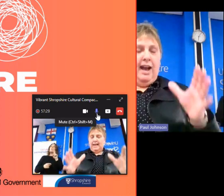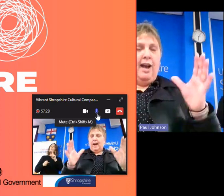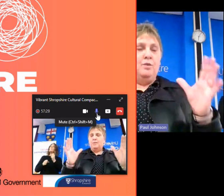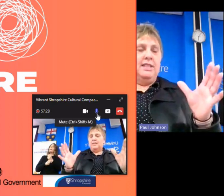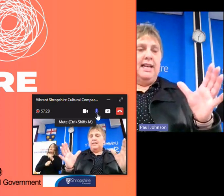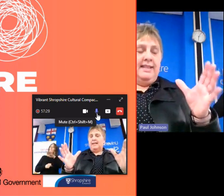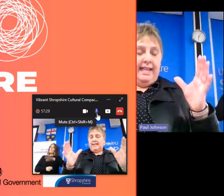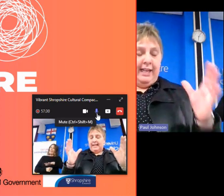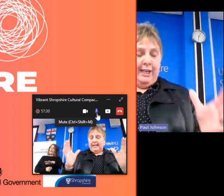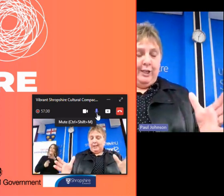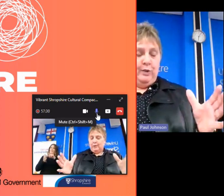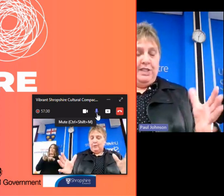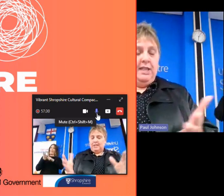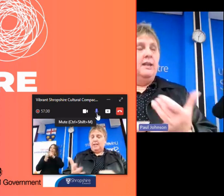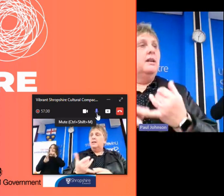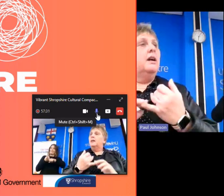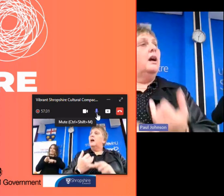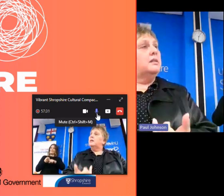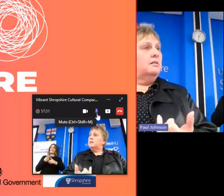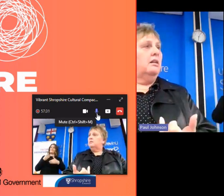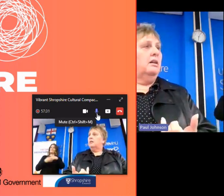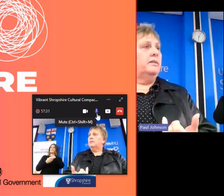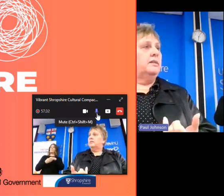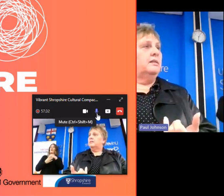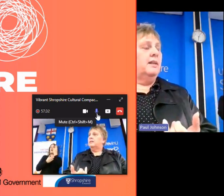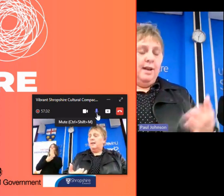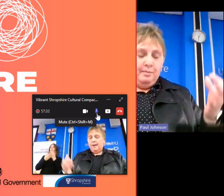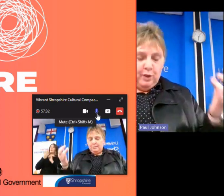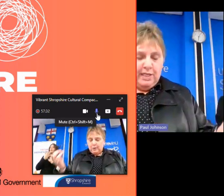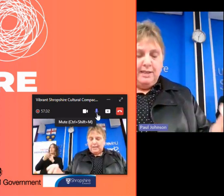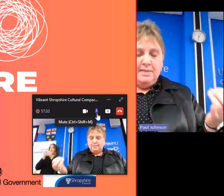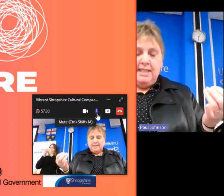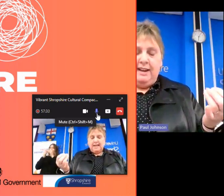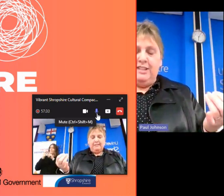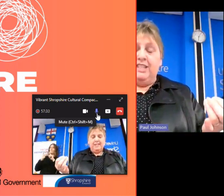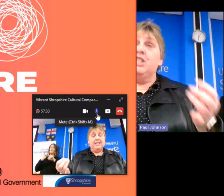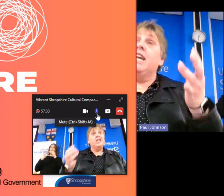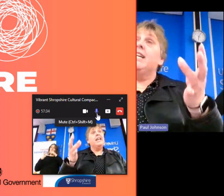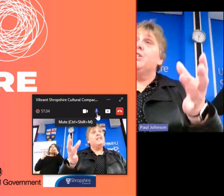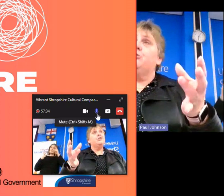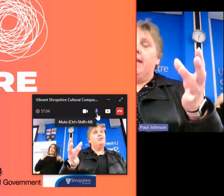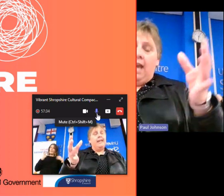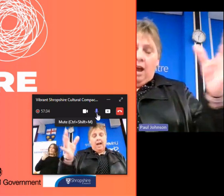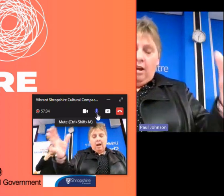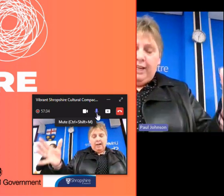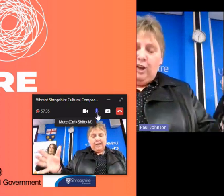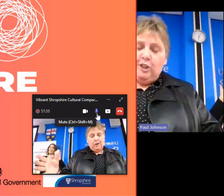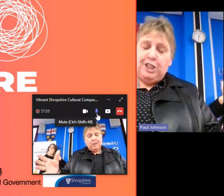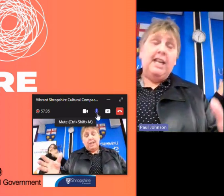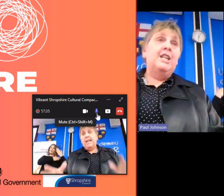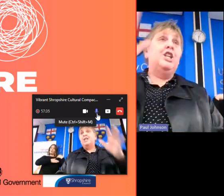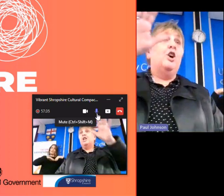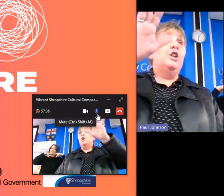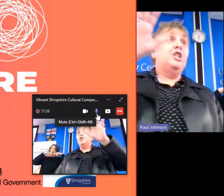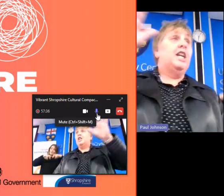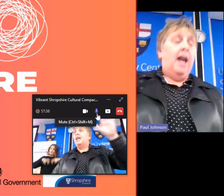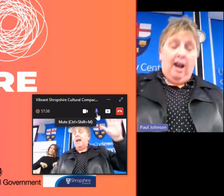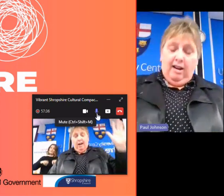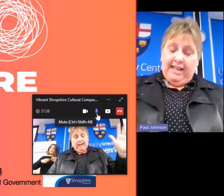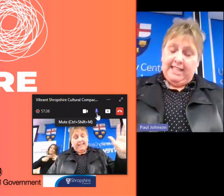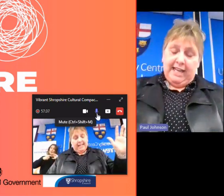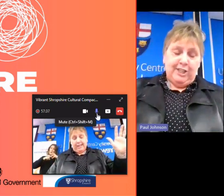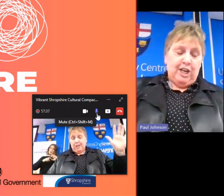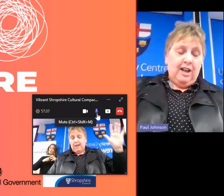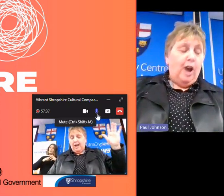makes place i would say that it includes arts and crafts museums and heritage history archaeology geology